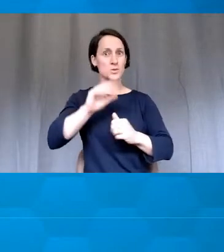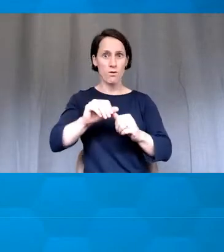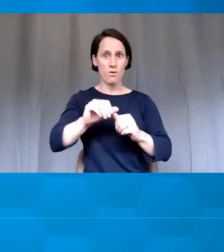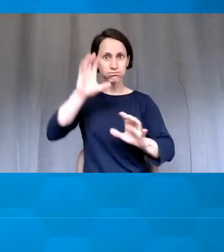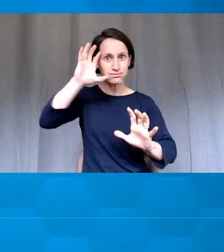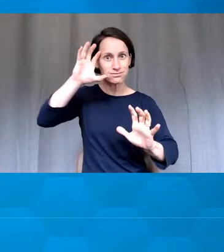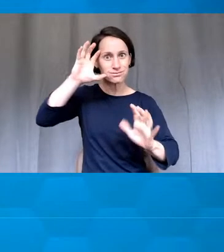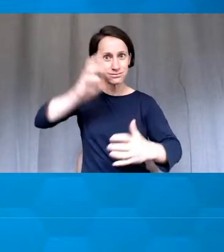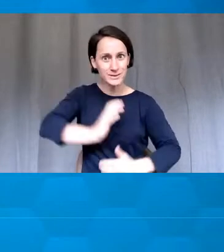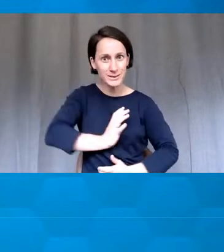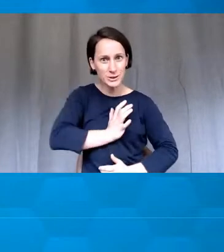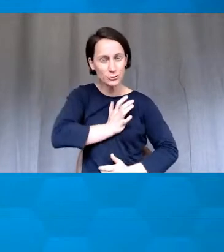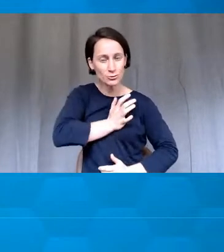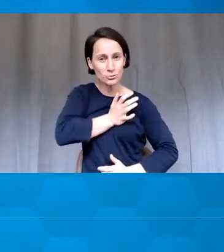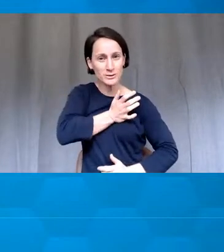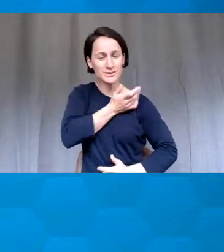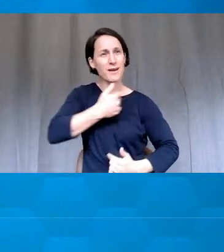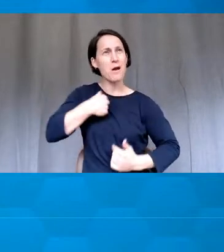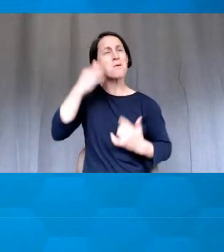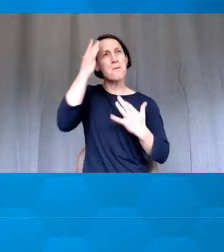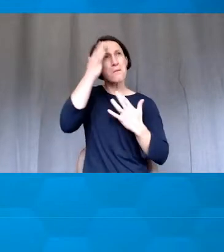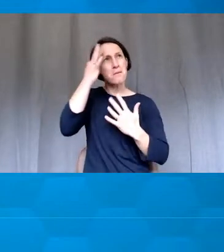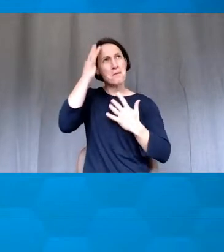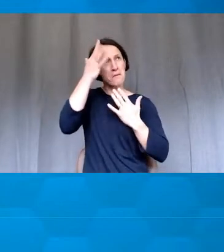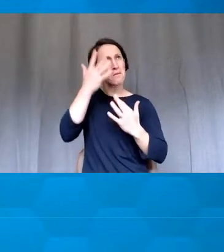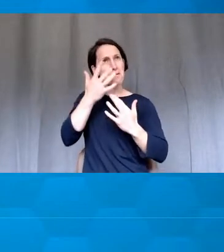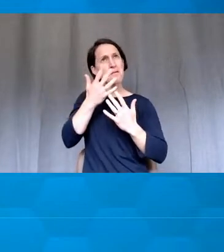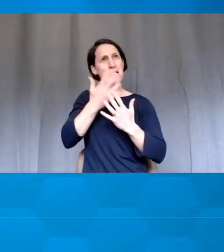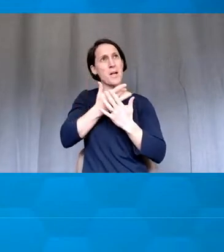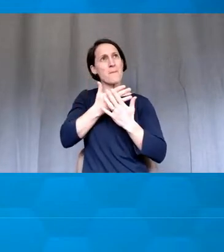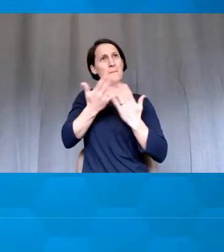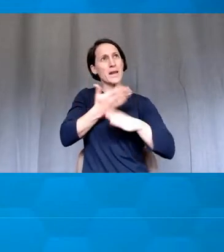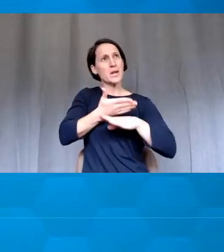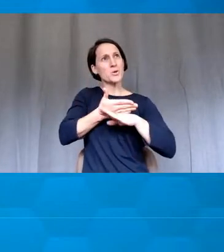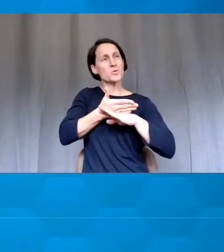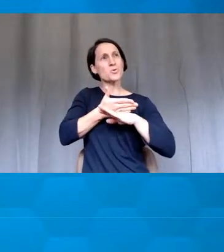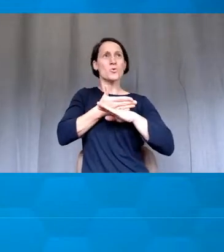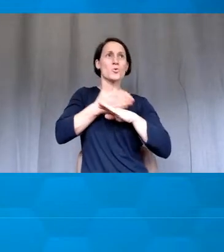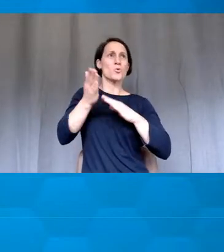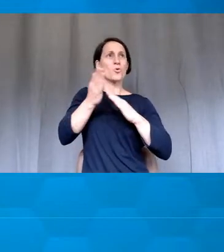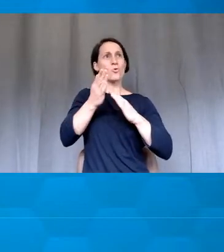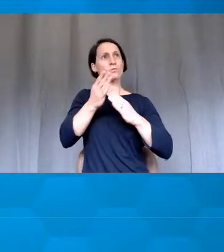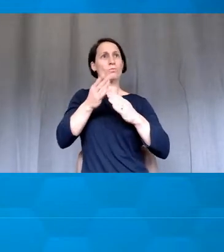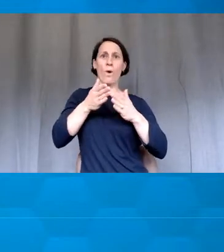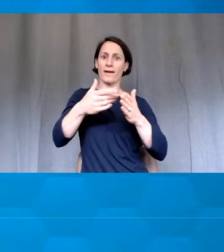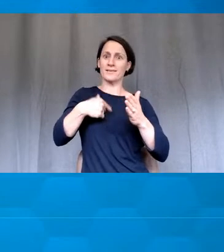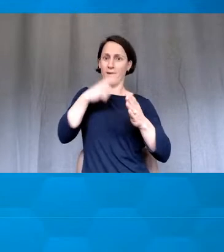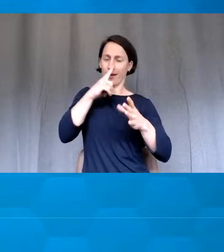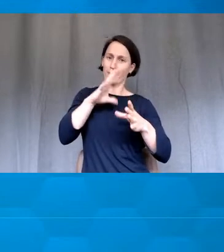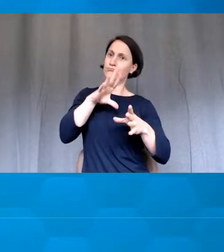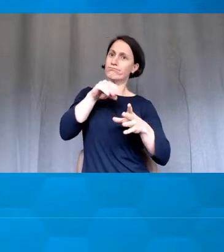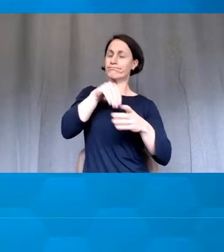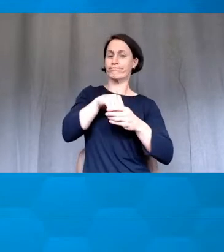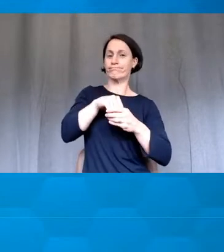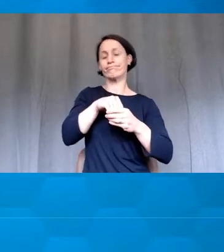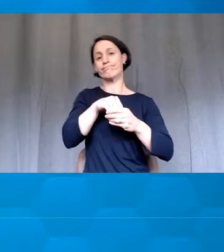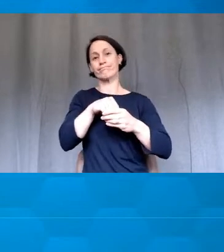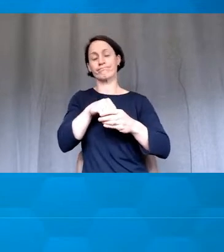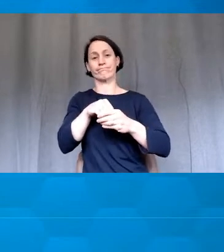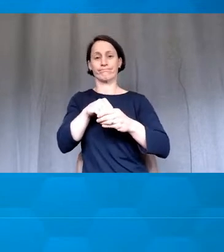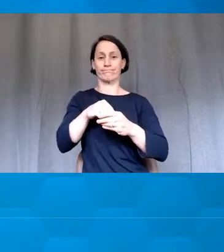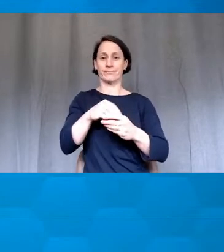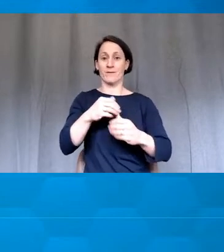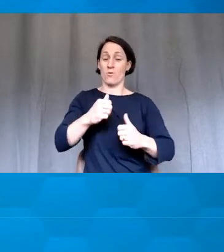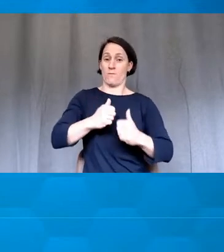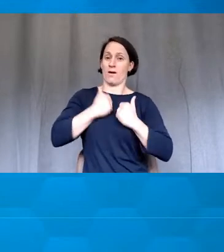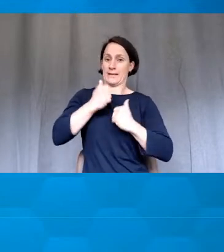and really made me think about several things I can start to incorporate my own practice. We're going to start taking questions